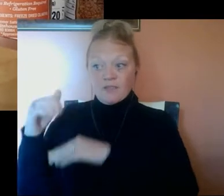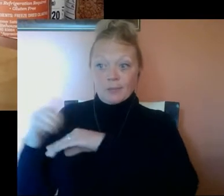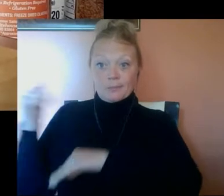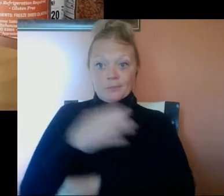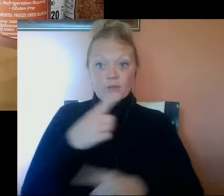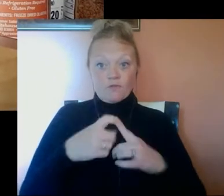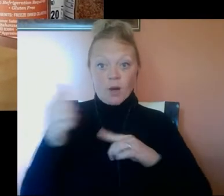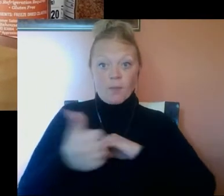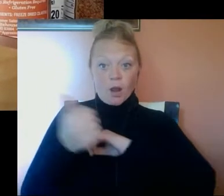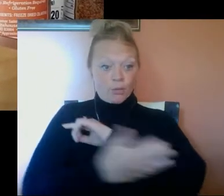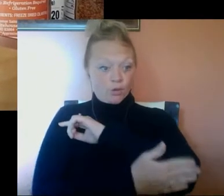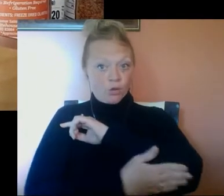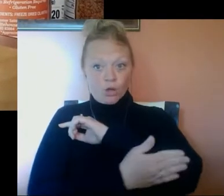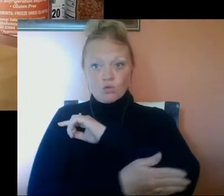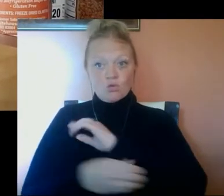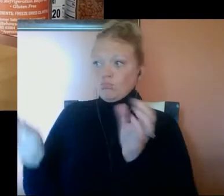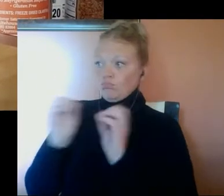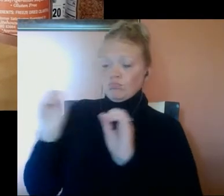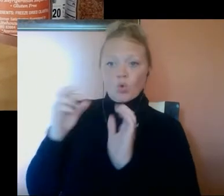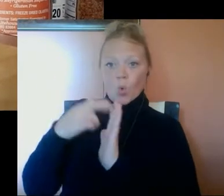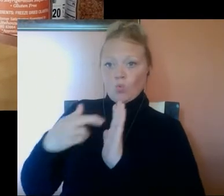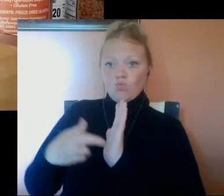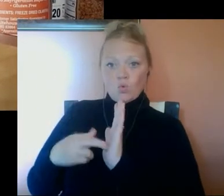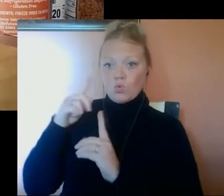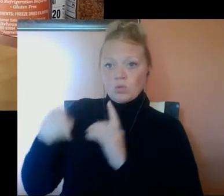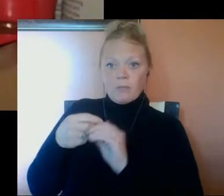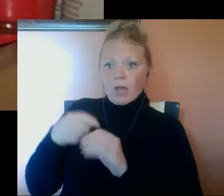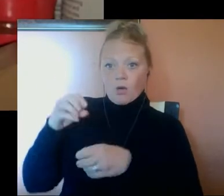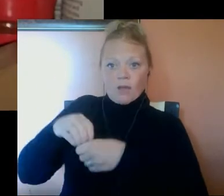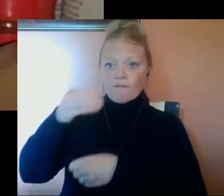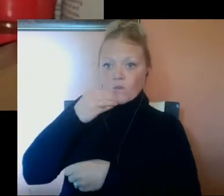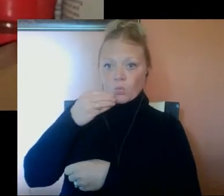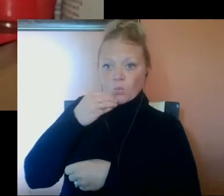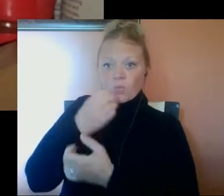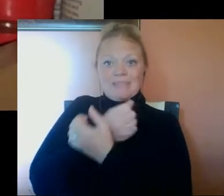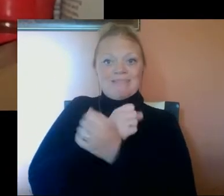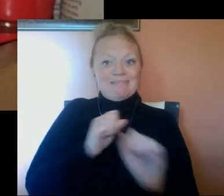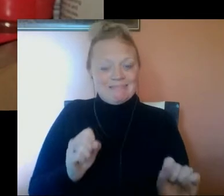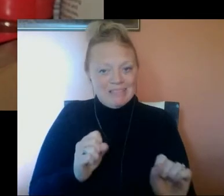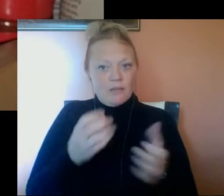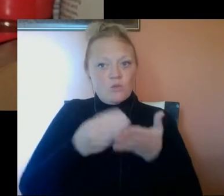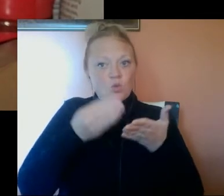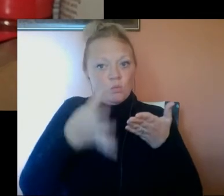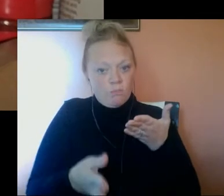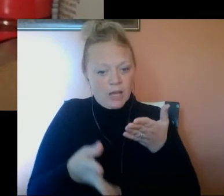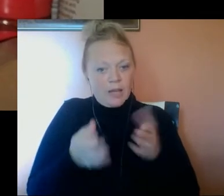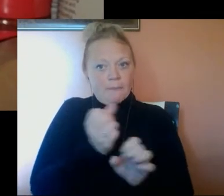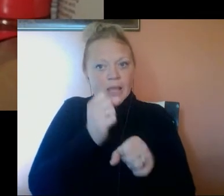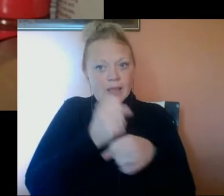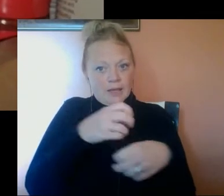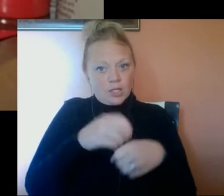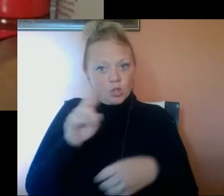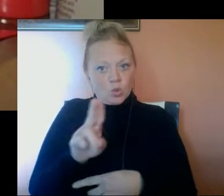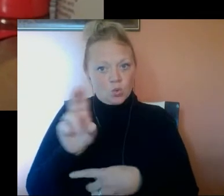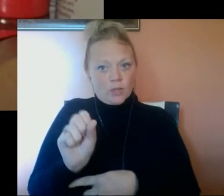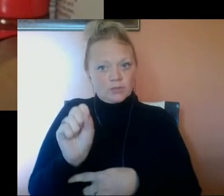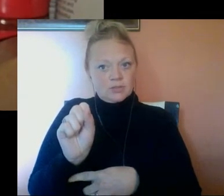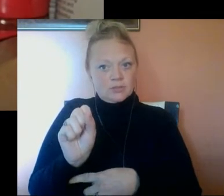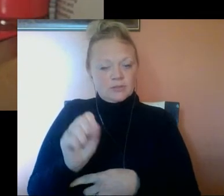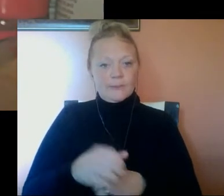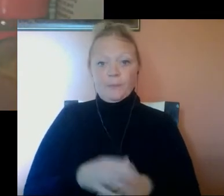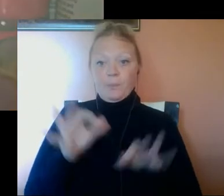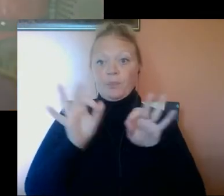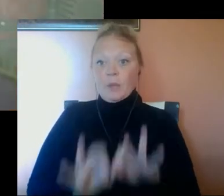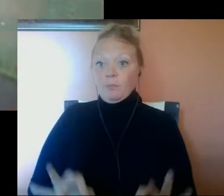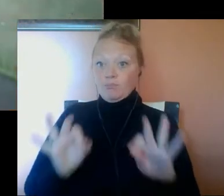imported from another country that doesn't have strict rules about lead in food. It is safest to purchase spices produced in the United States.